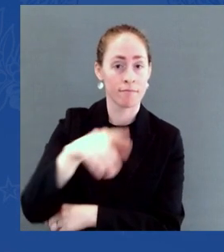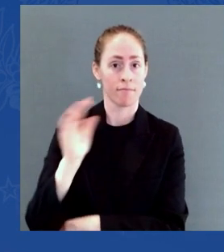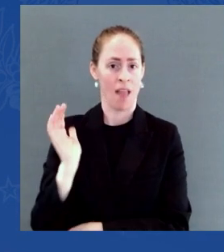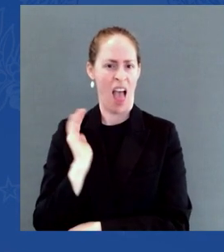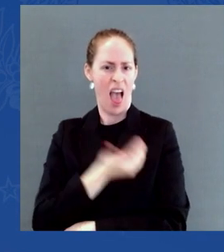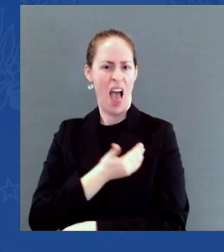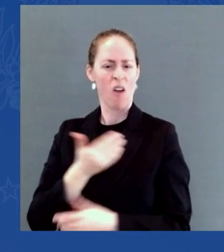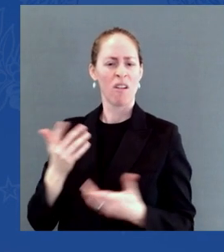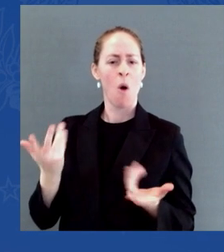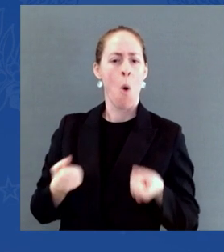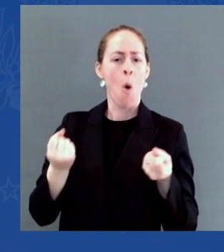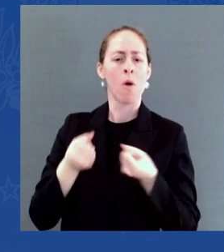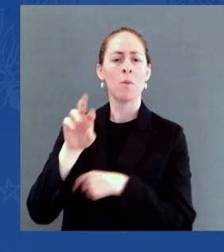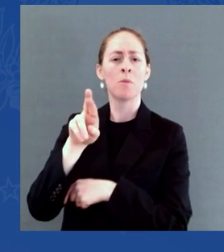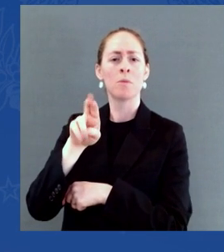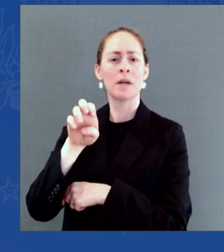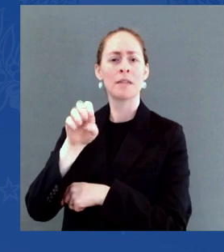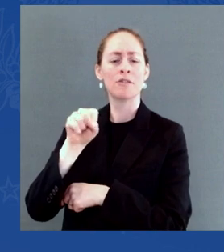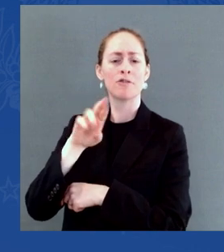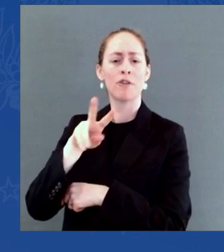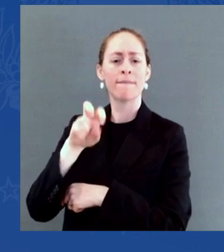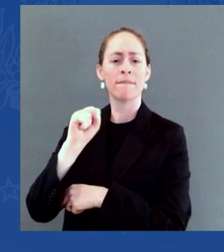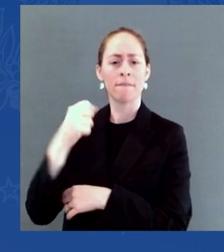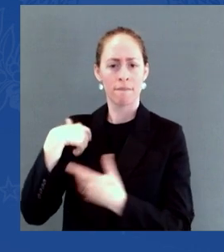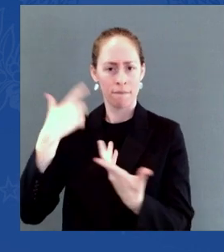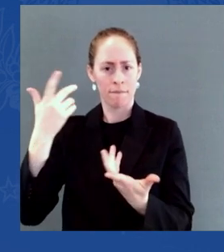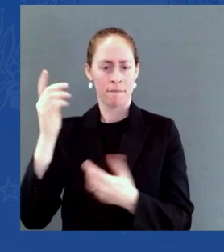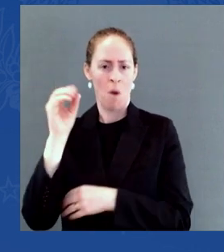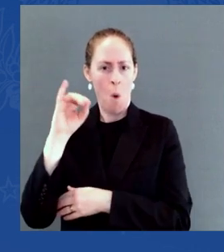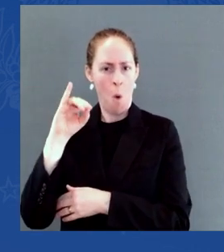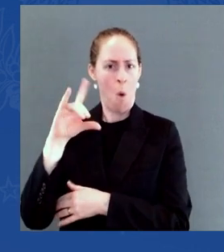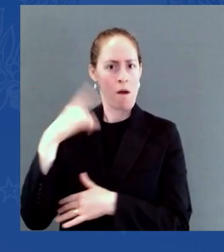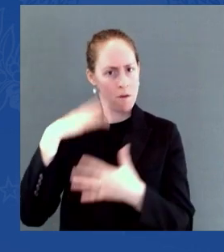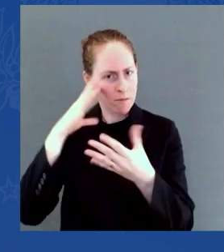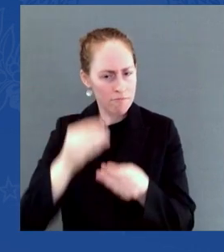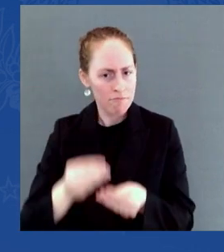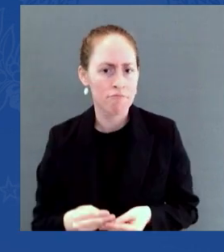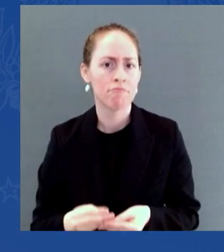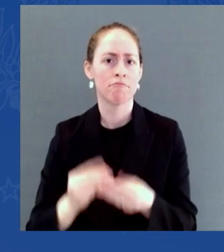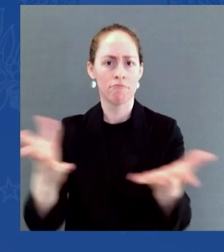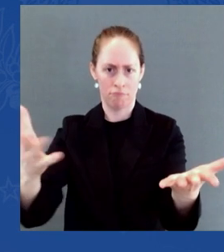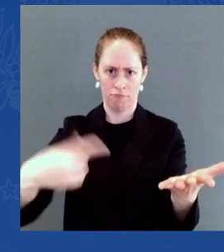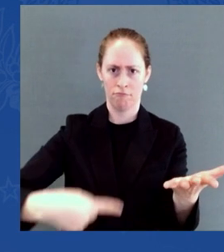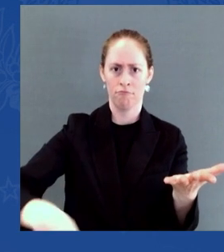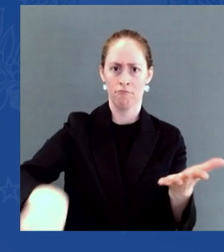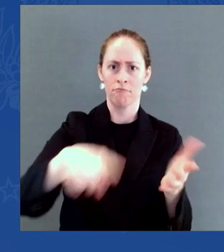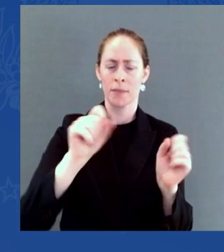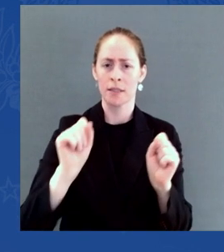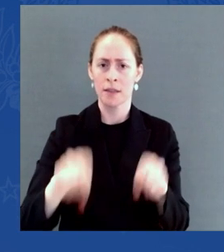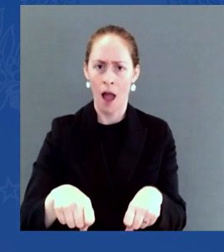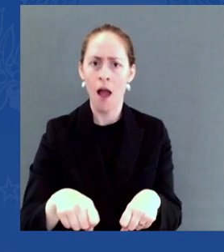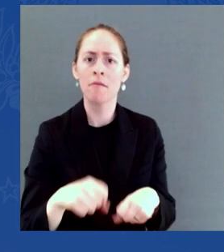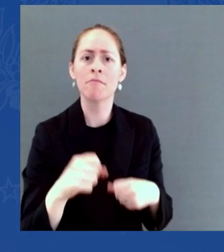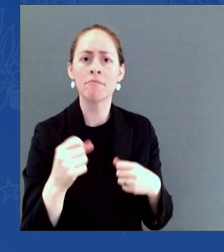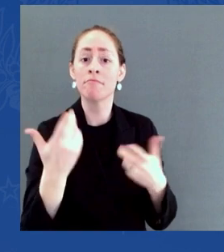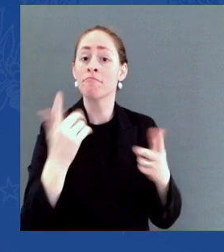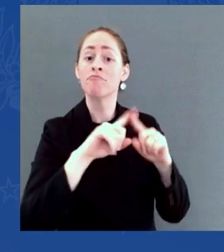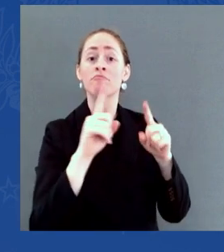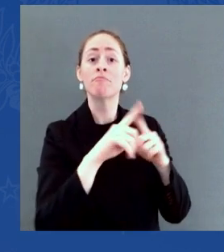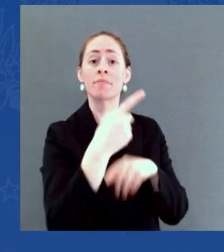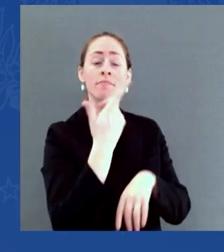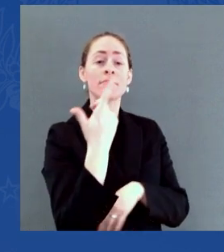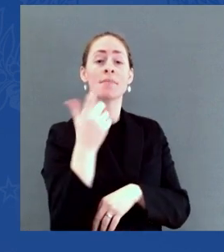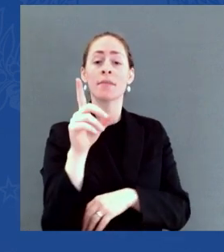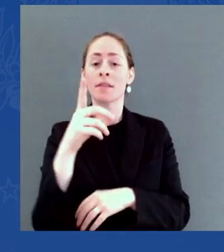continue and contribute to this solution. India, Japan, the Republic of Korea, and the United Kingdom all joined us. They all agreed to release